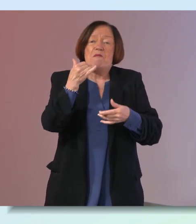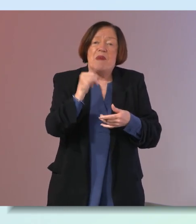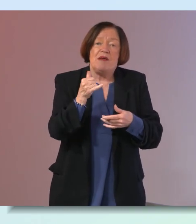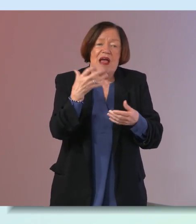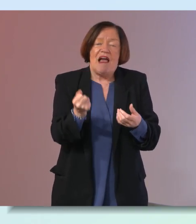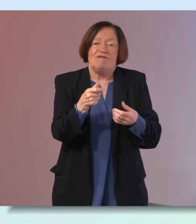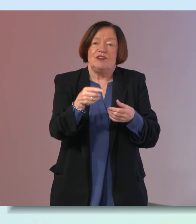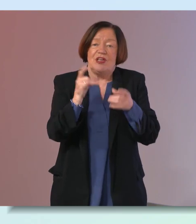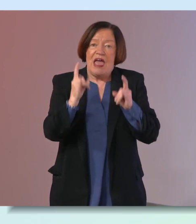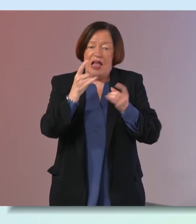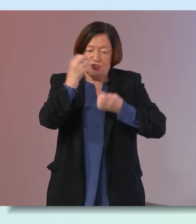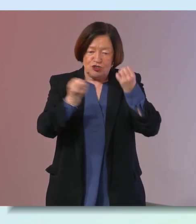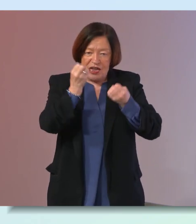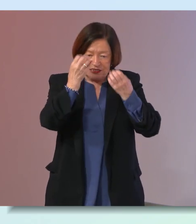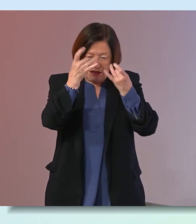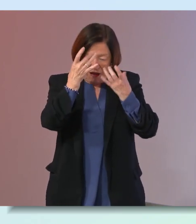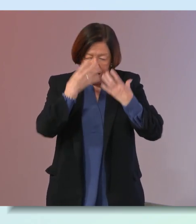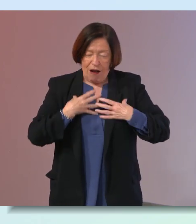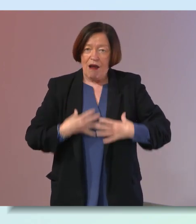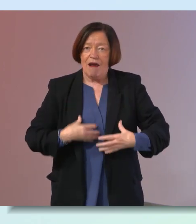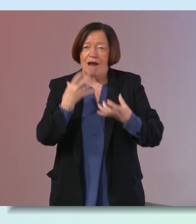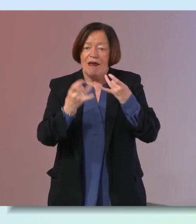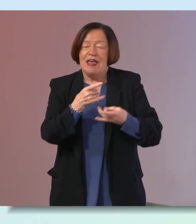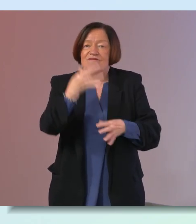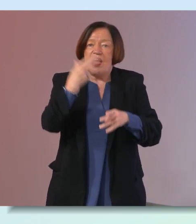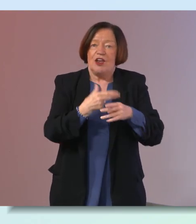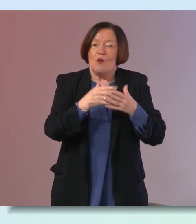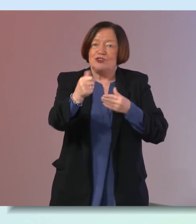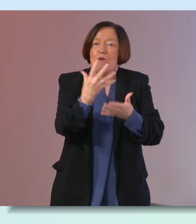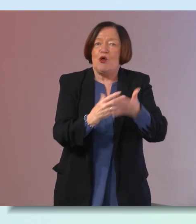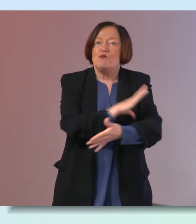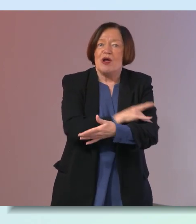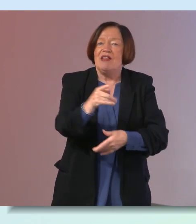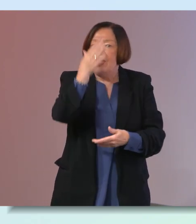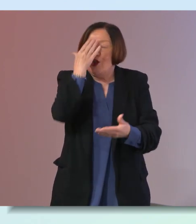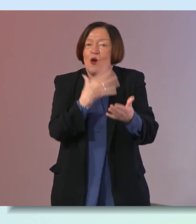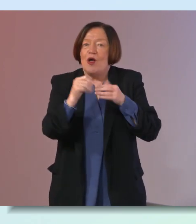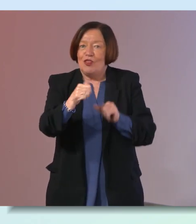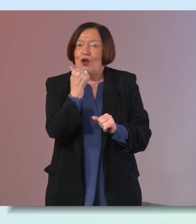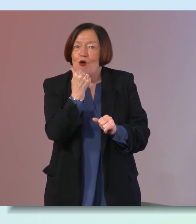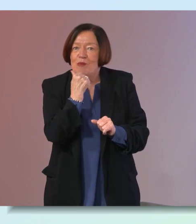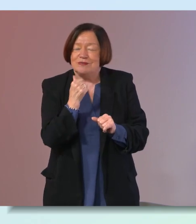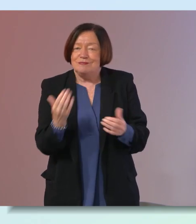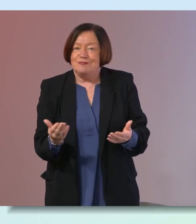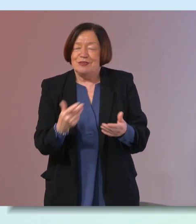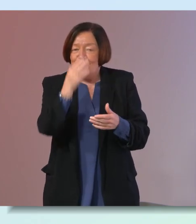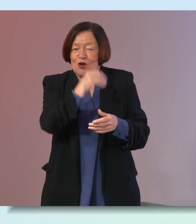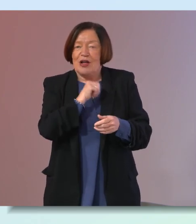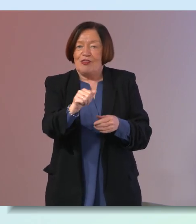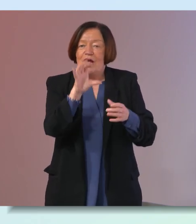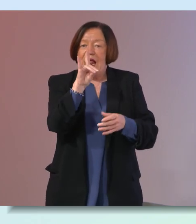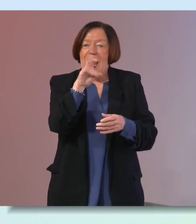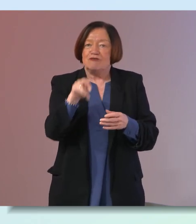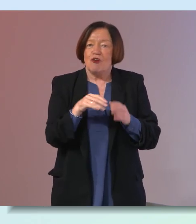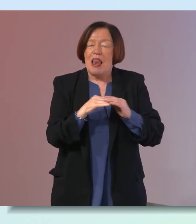getting those health screenings so that they find out what their blood pressure is that they know what their numbers are that they look at their cholesterol